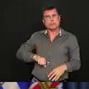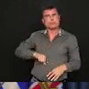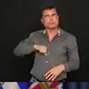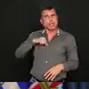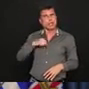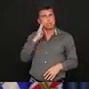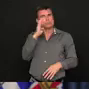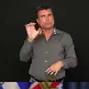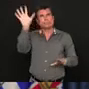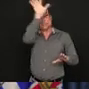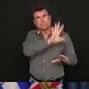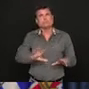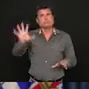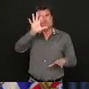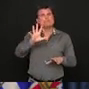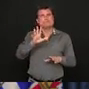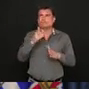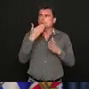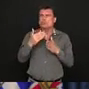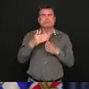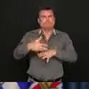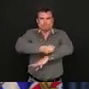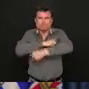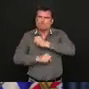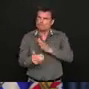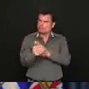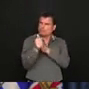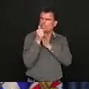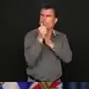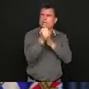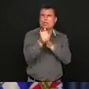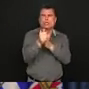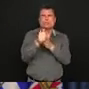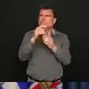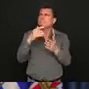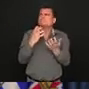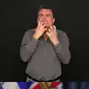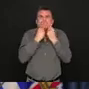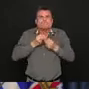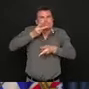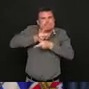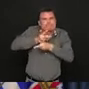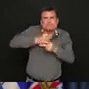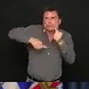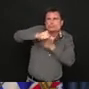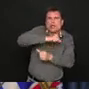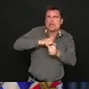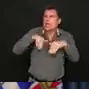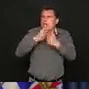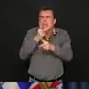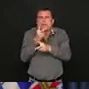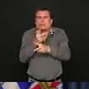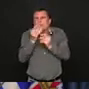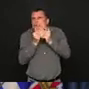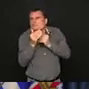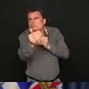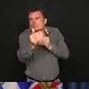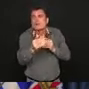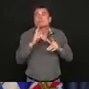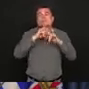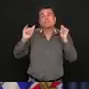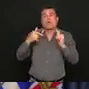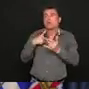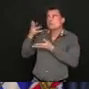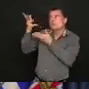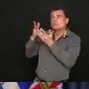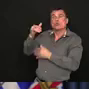where we have reciprocal relationships with border communities accessing services in Yukon. then of course if there's a need